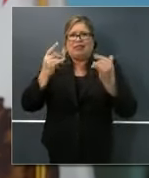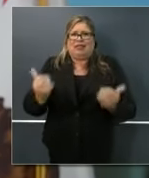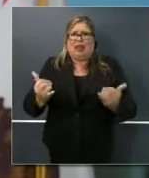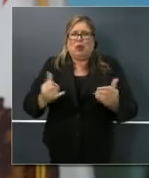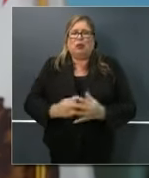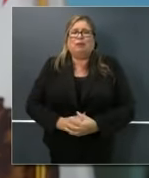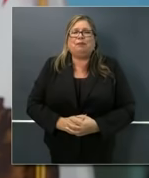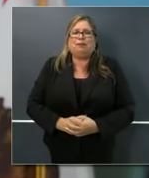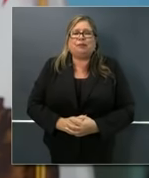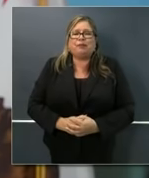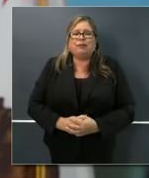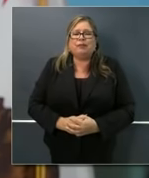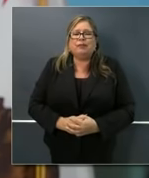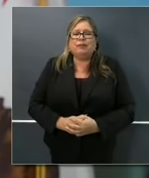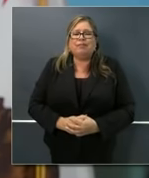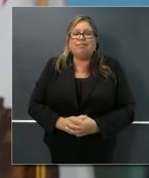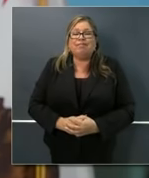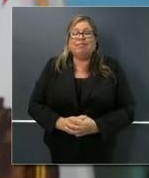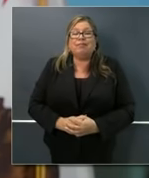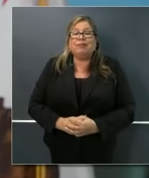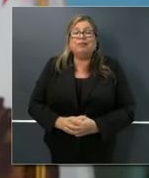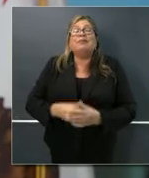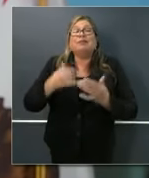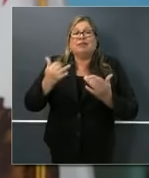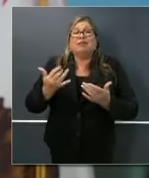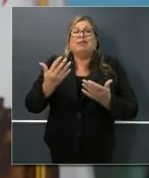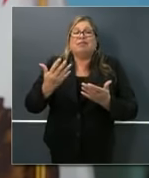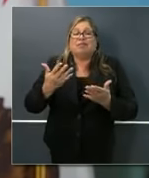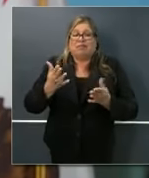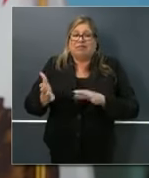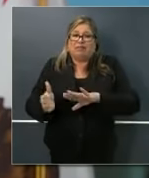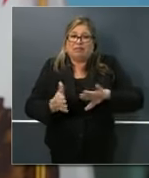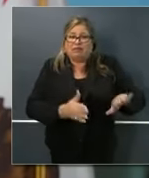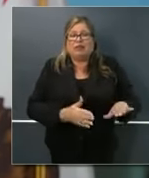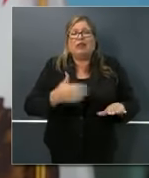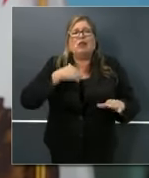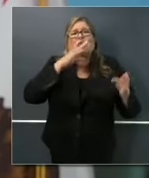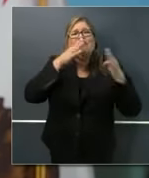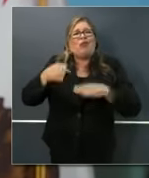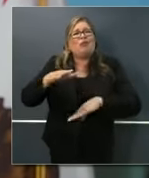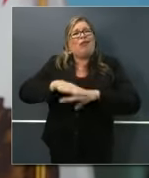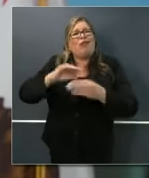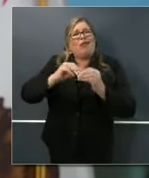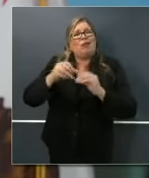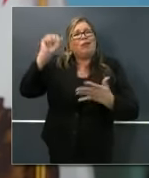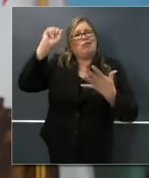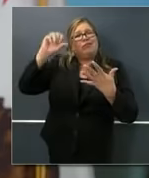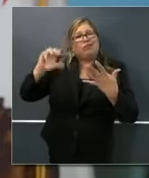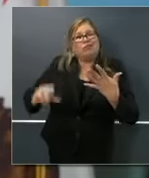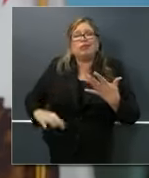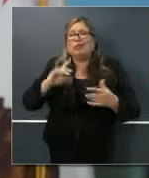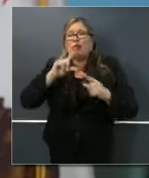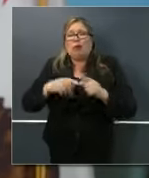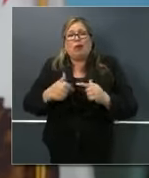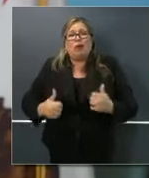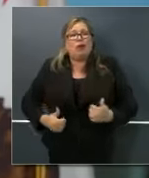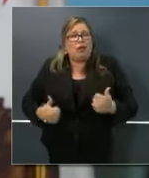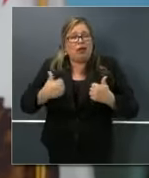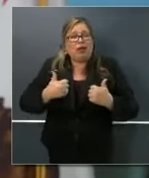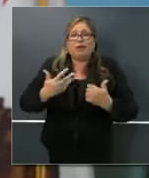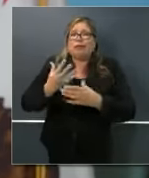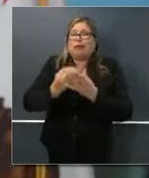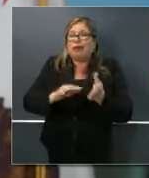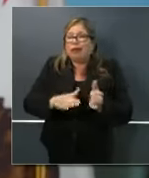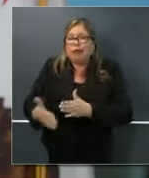We transition here to our daily briefing in terms of the total number of lives that are lost, families torn asunder. Yesterday,